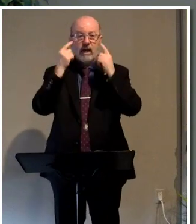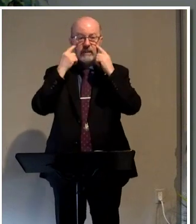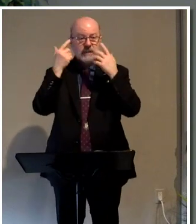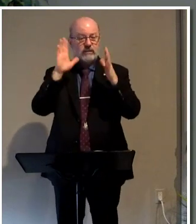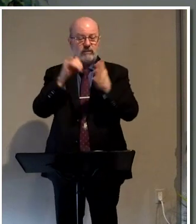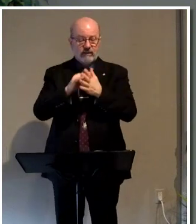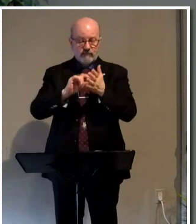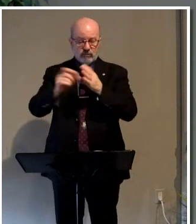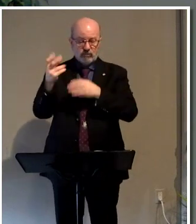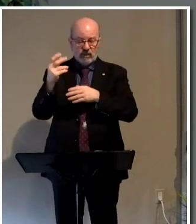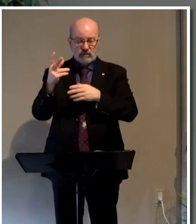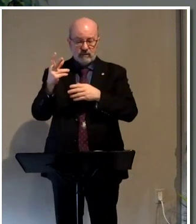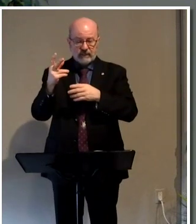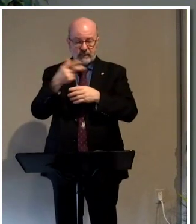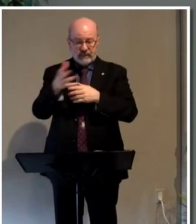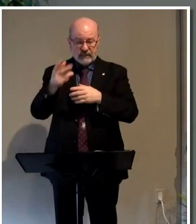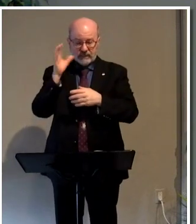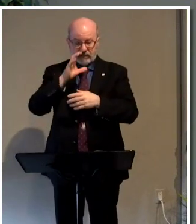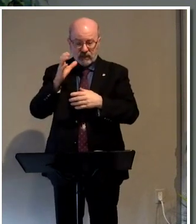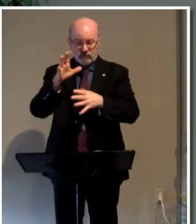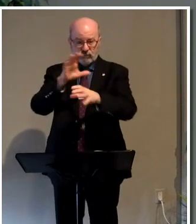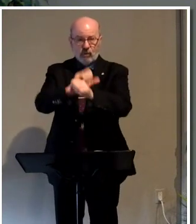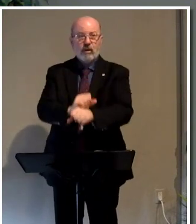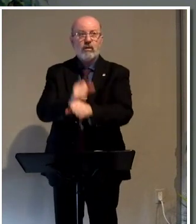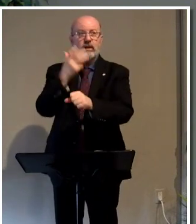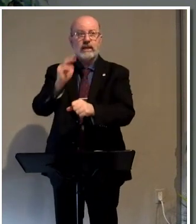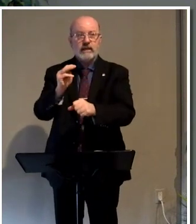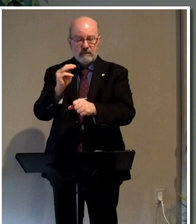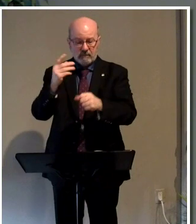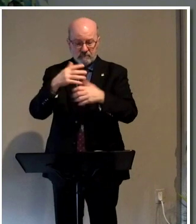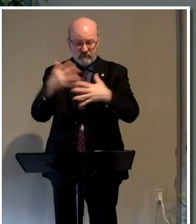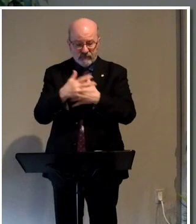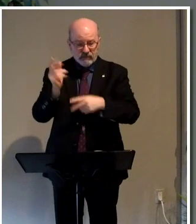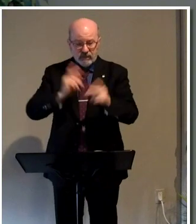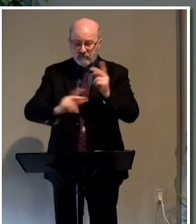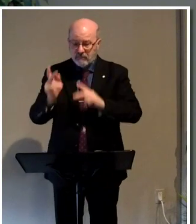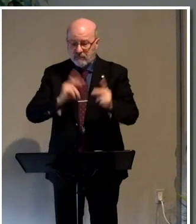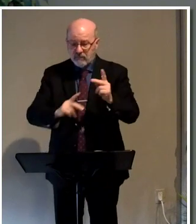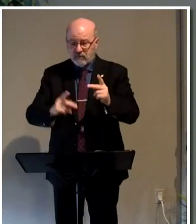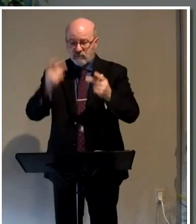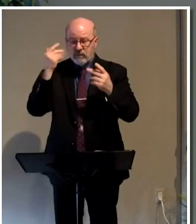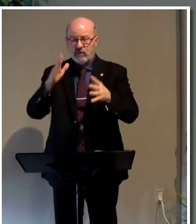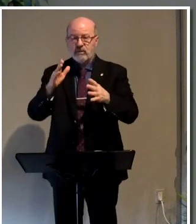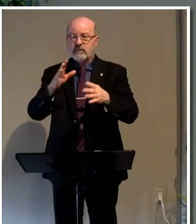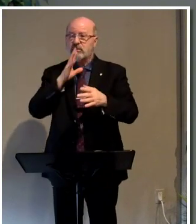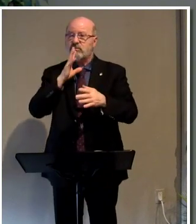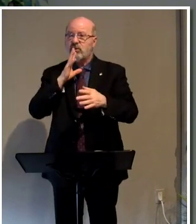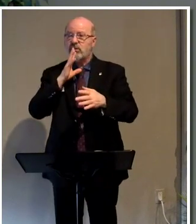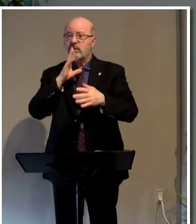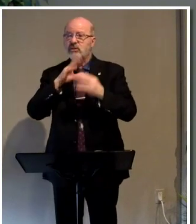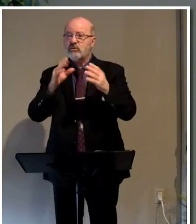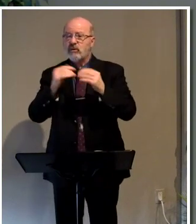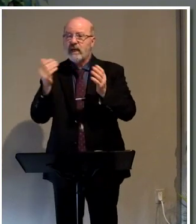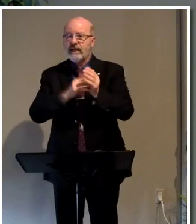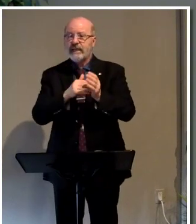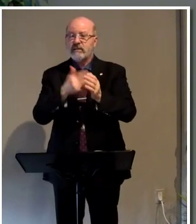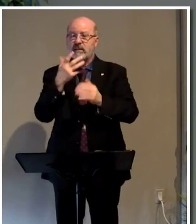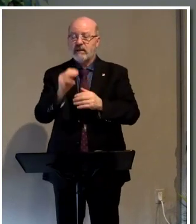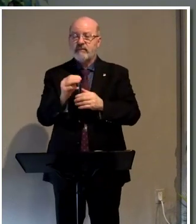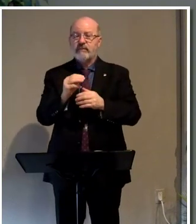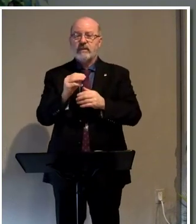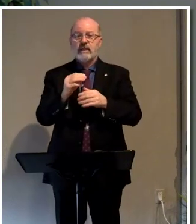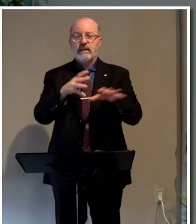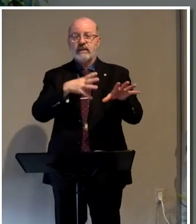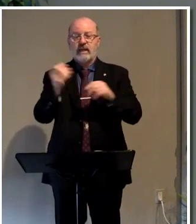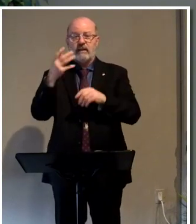that? Verse 12. And they sought to lay hold on him, but feared the people, for they knew that he had spoken the parable against them, and they